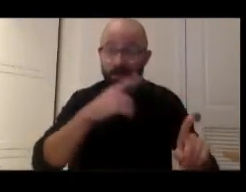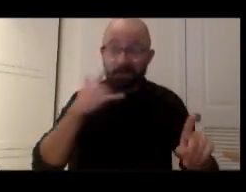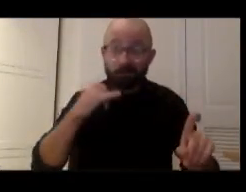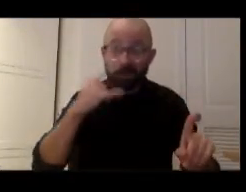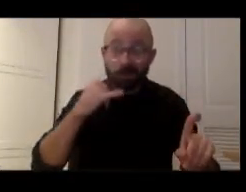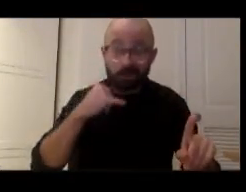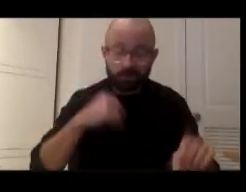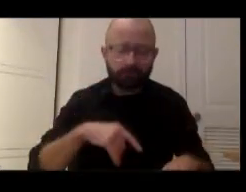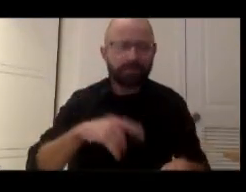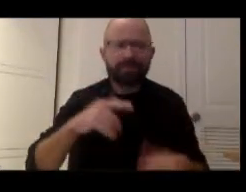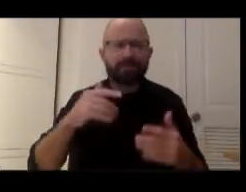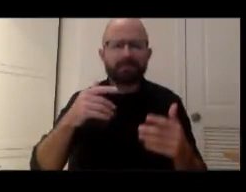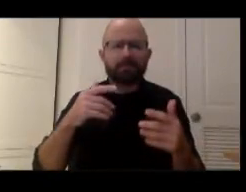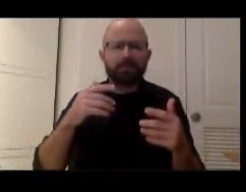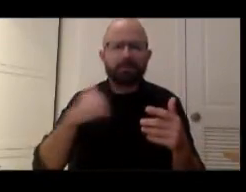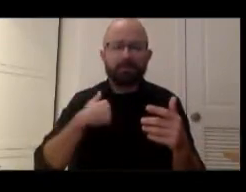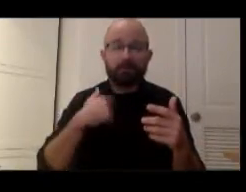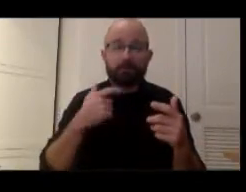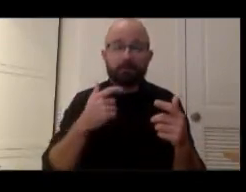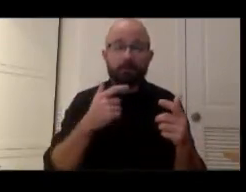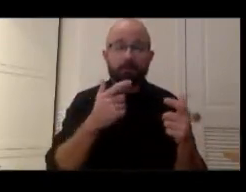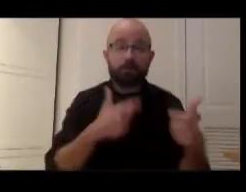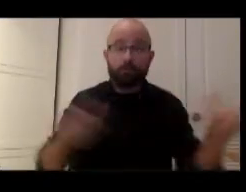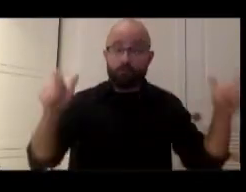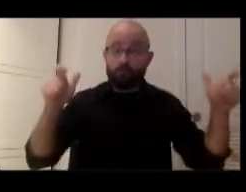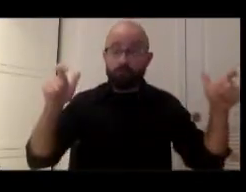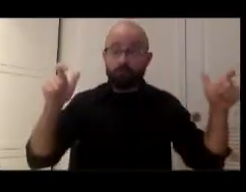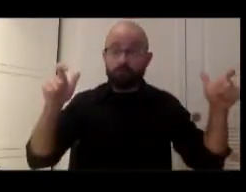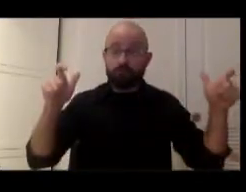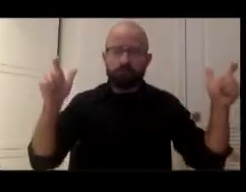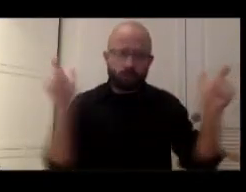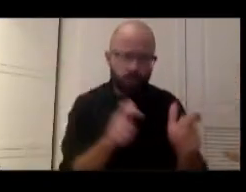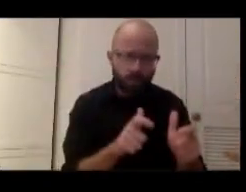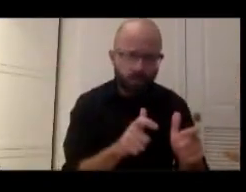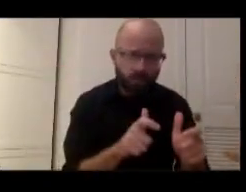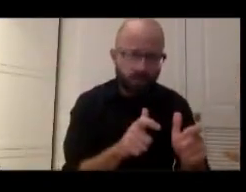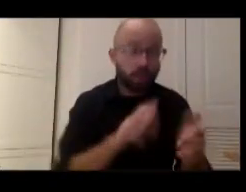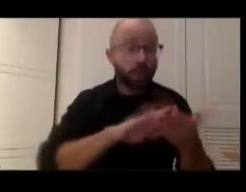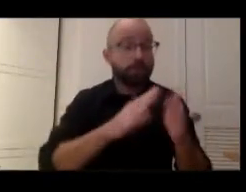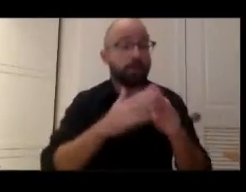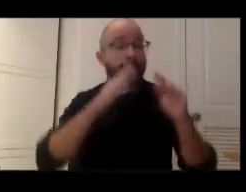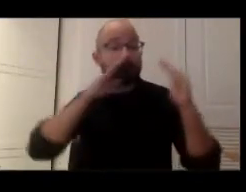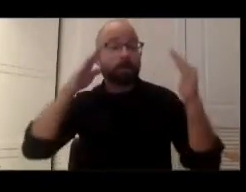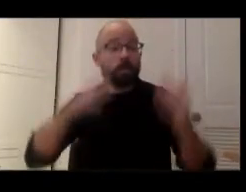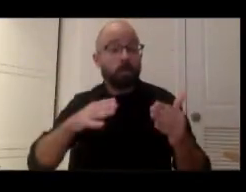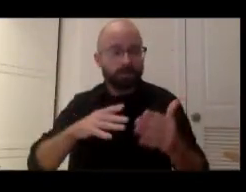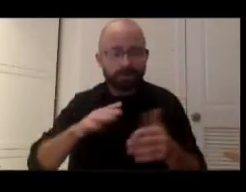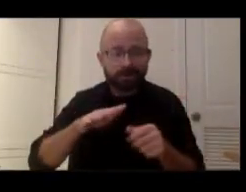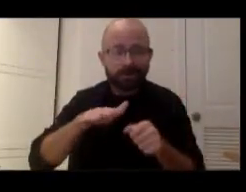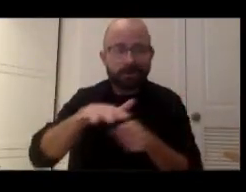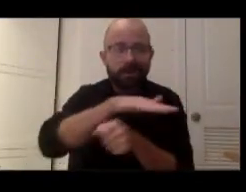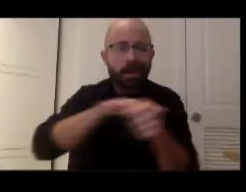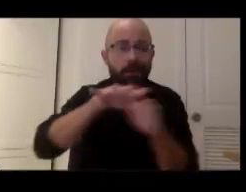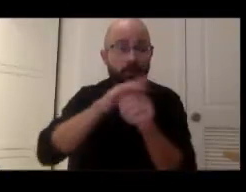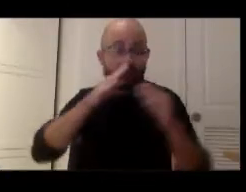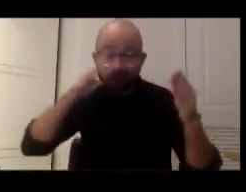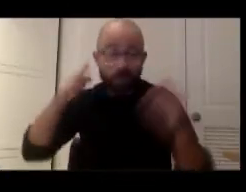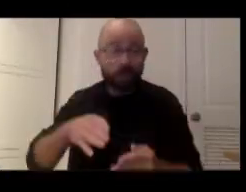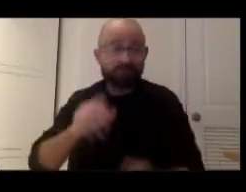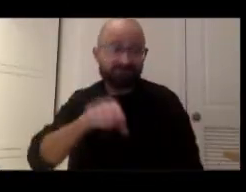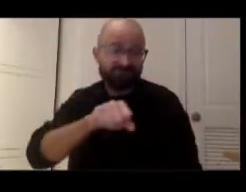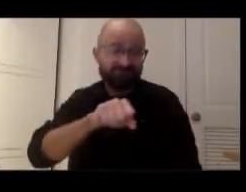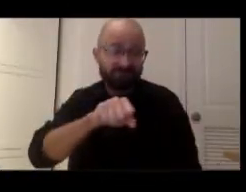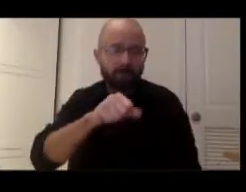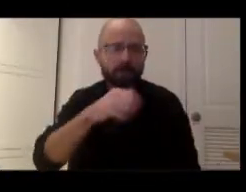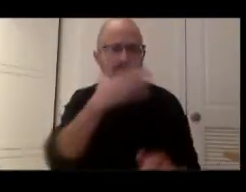larger and smaller and many of them community focused, neighborhood focused because they decided